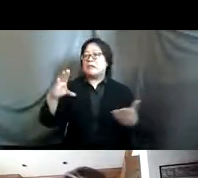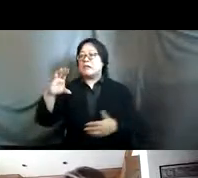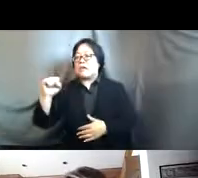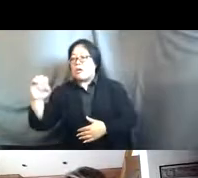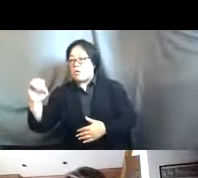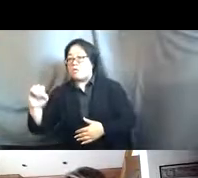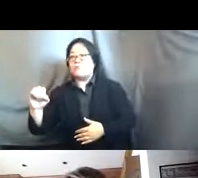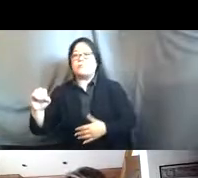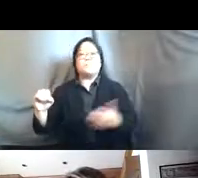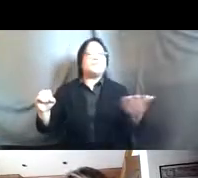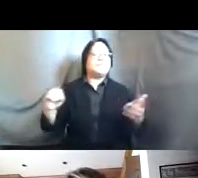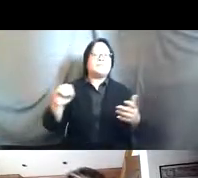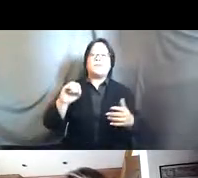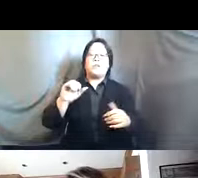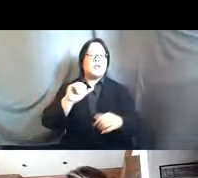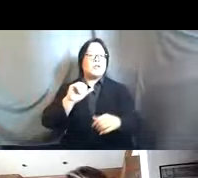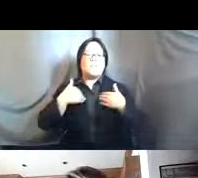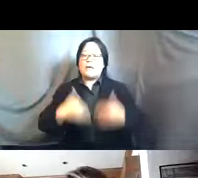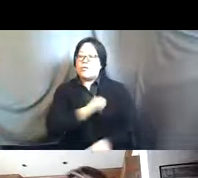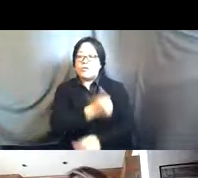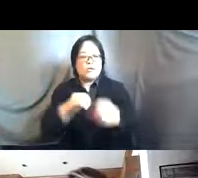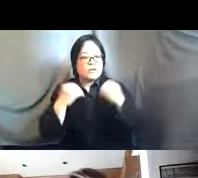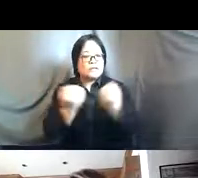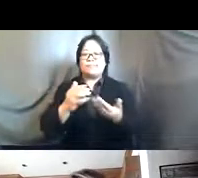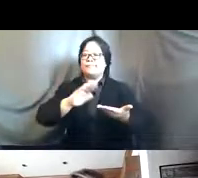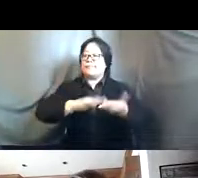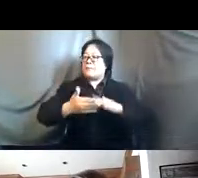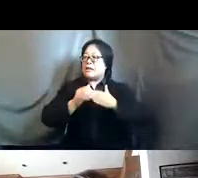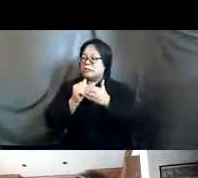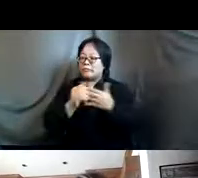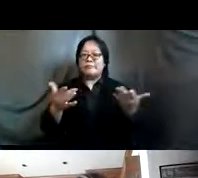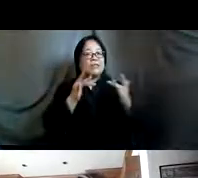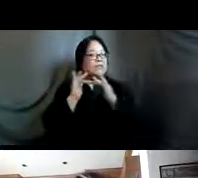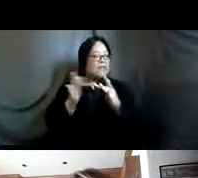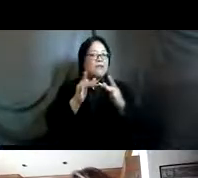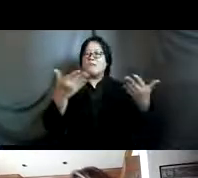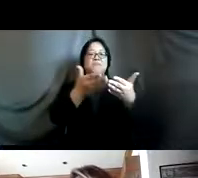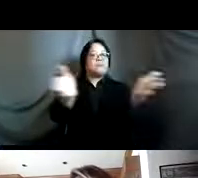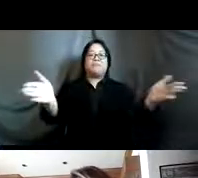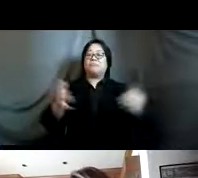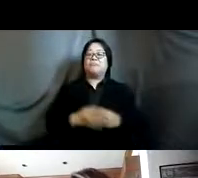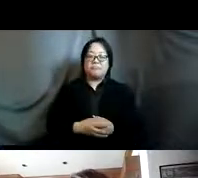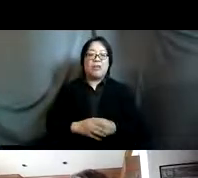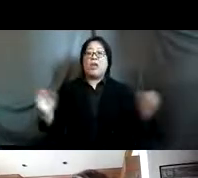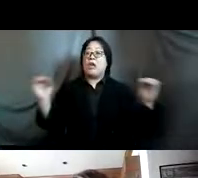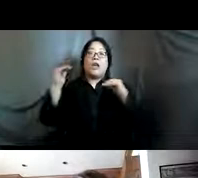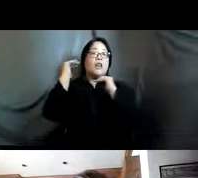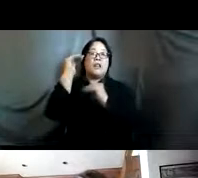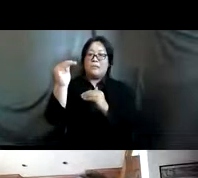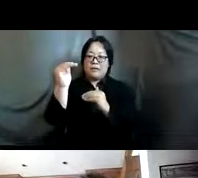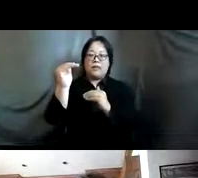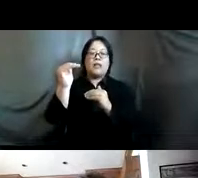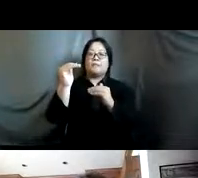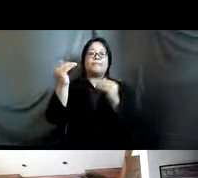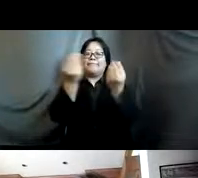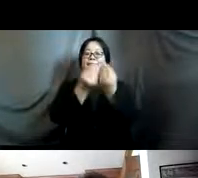autonomous organizations community leaders networks everybody and so there is no limit in terms of numbers when you